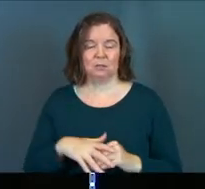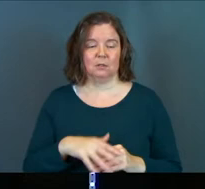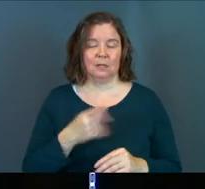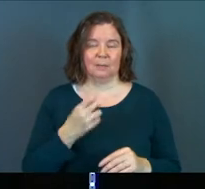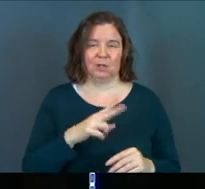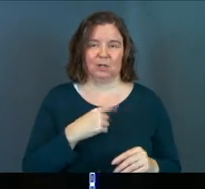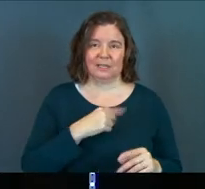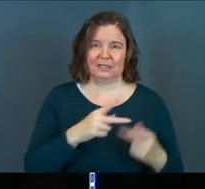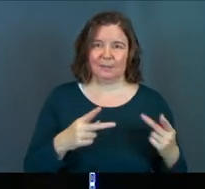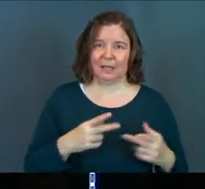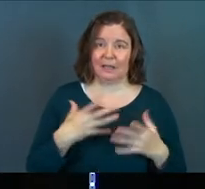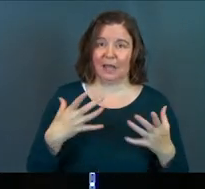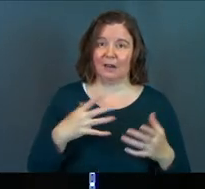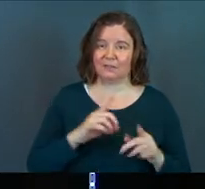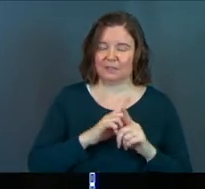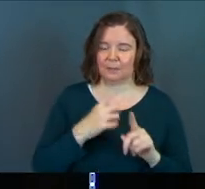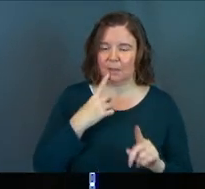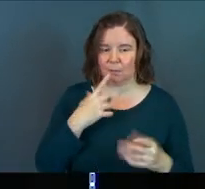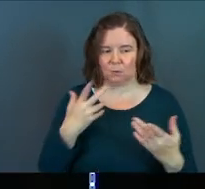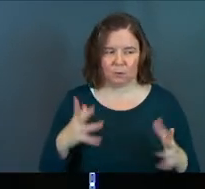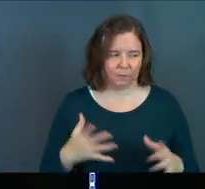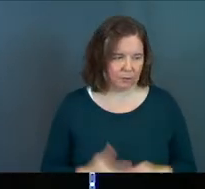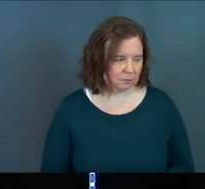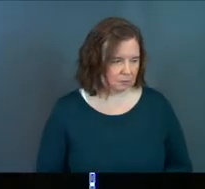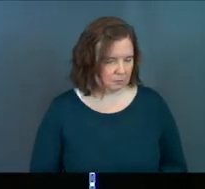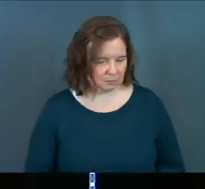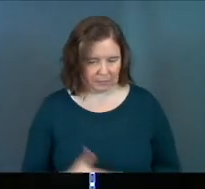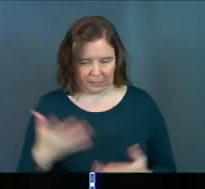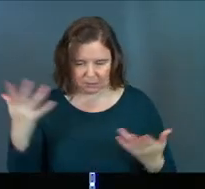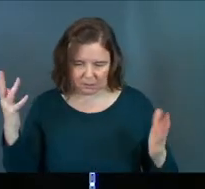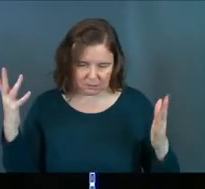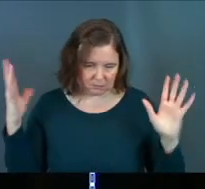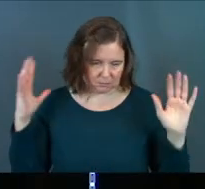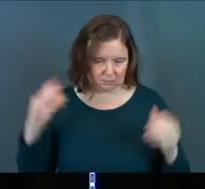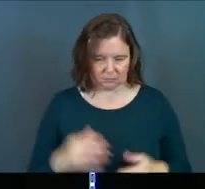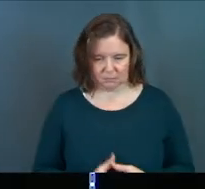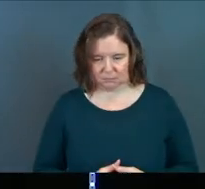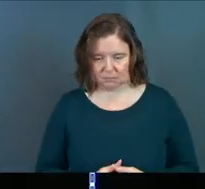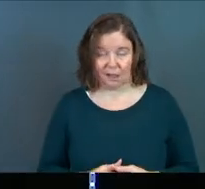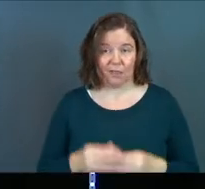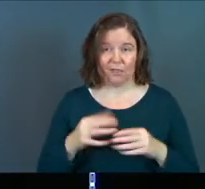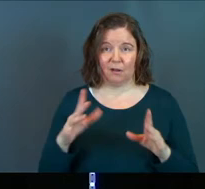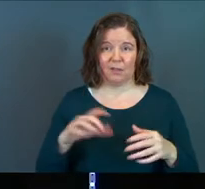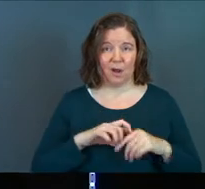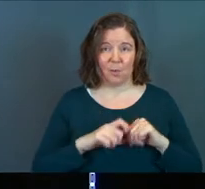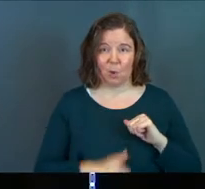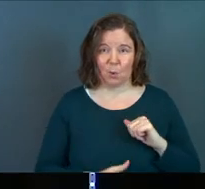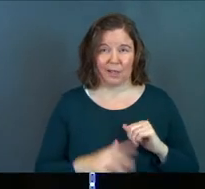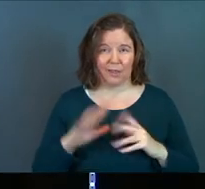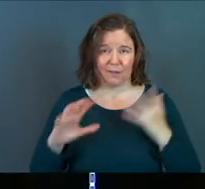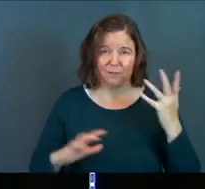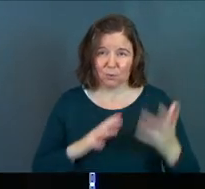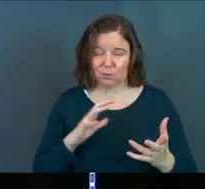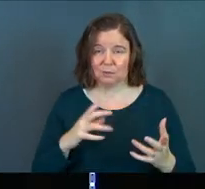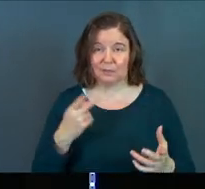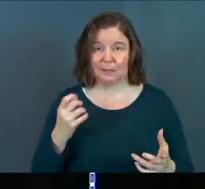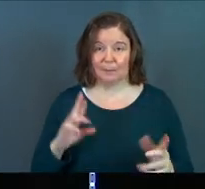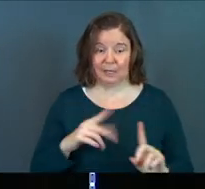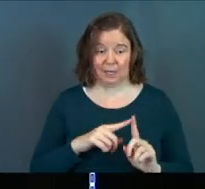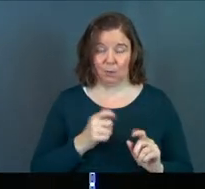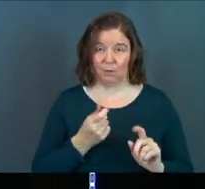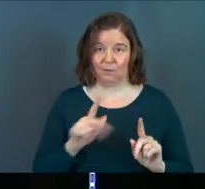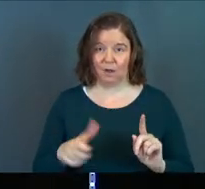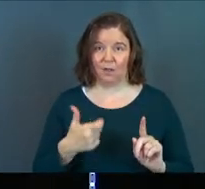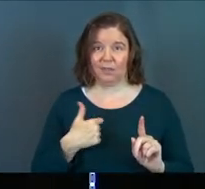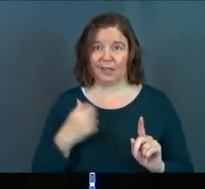gets in this place that a lot of the disciples think, go, it's over. know what mean? Like that's it. They're lost. They're broken, confused. And Peter, along